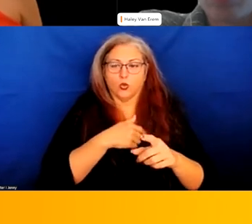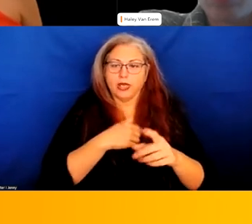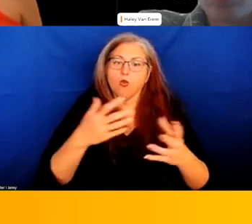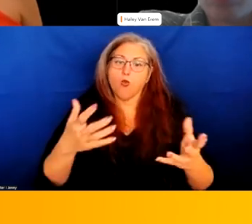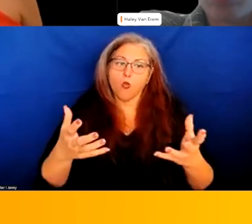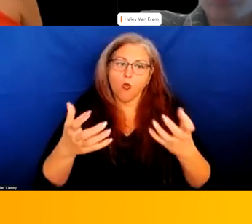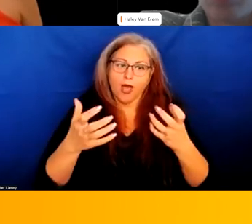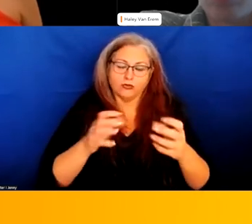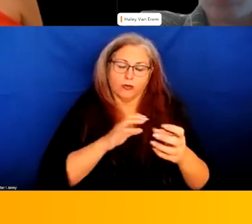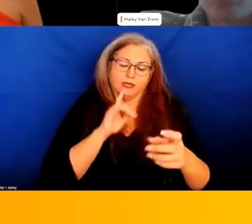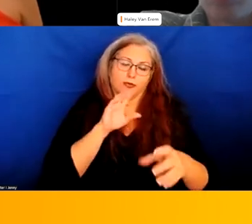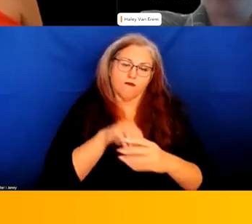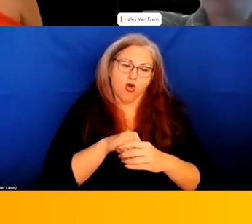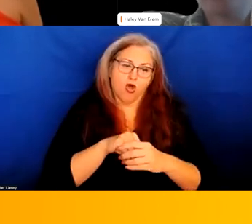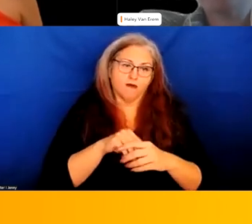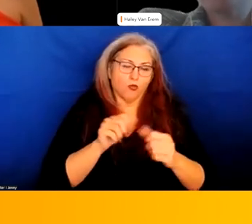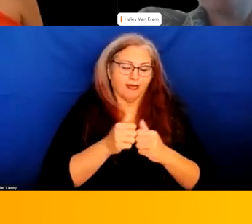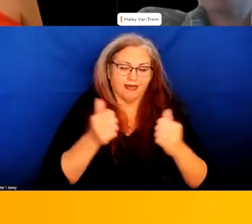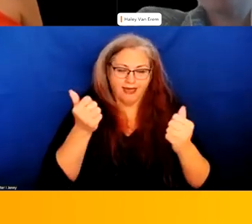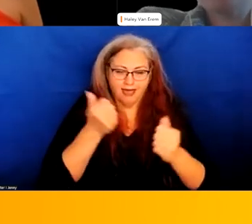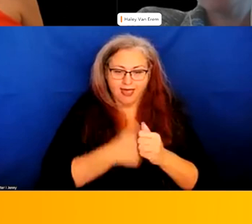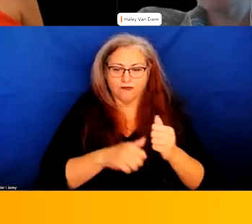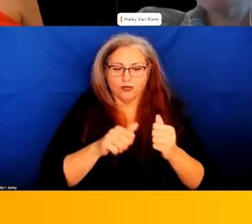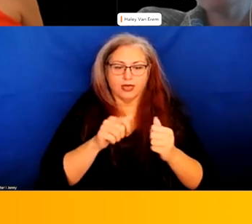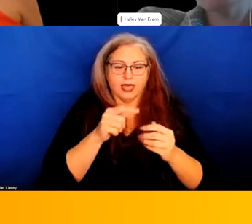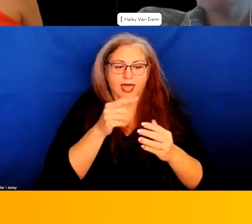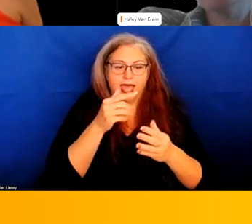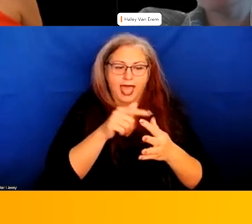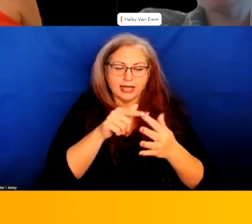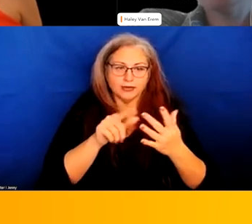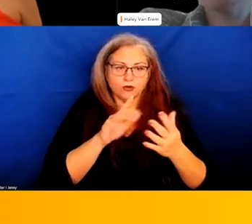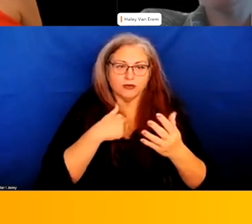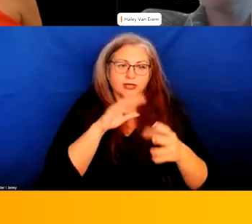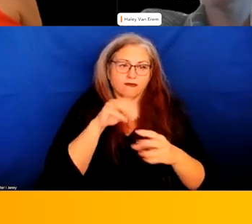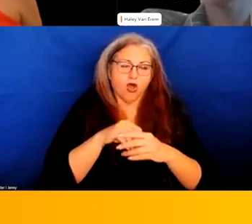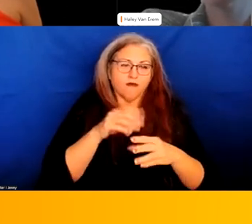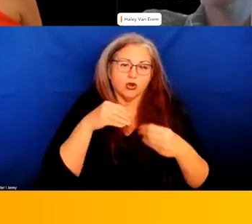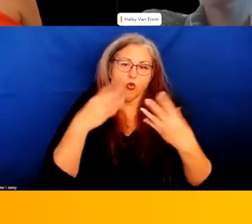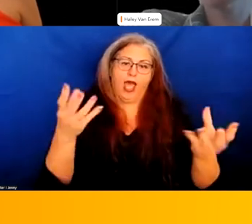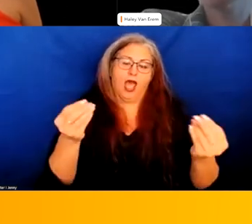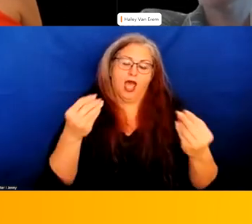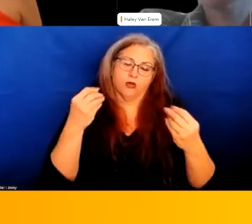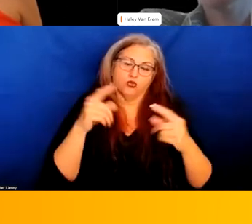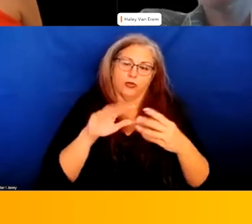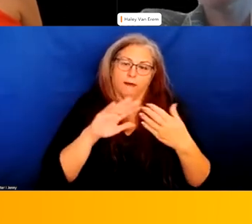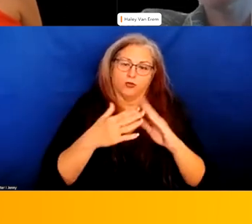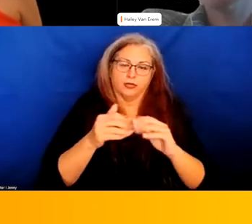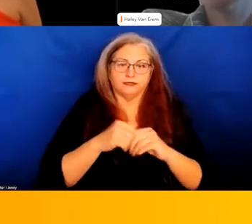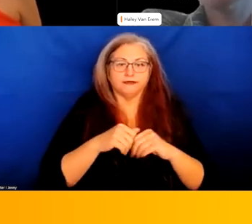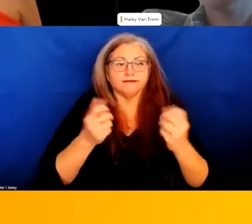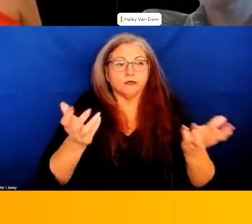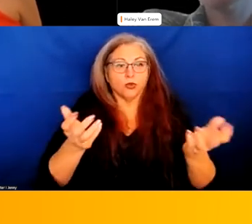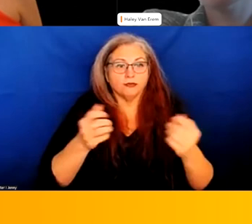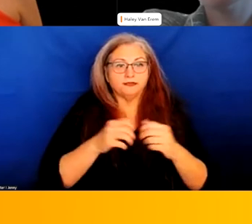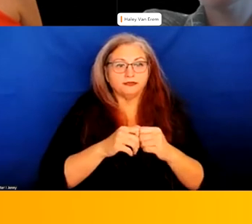police involvement in just about every aspect of us being involved and going out into the community and so